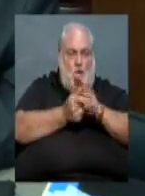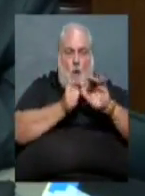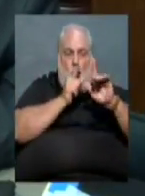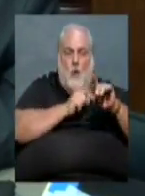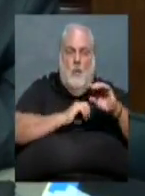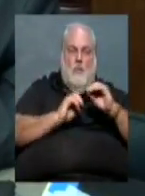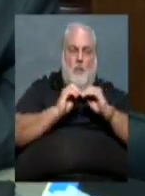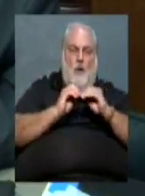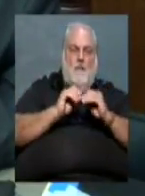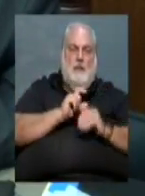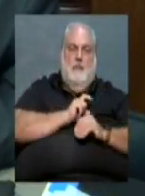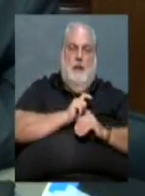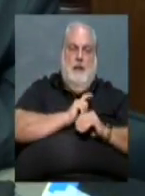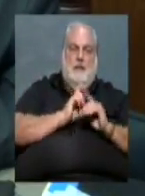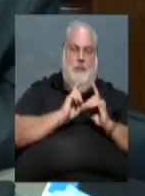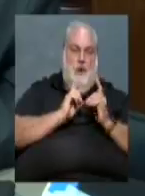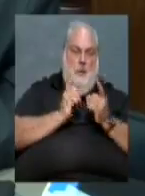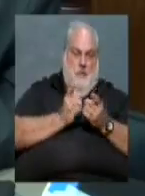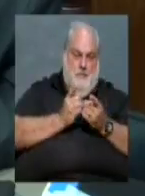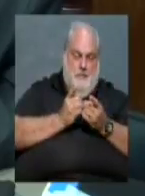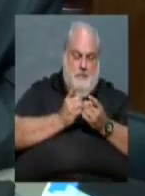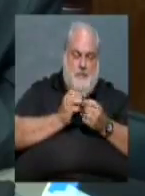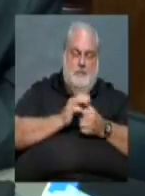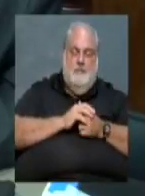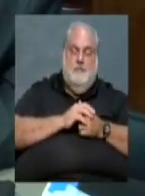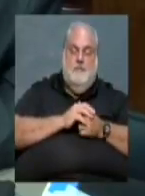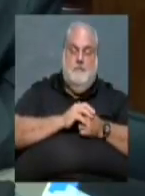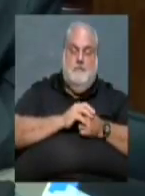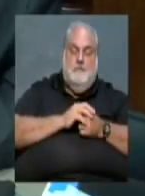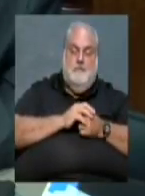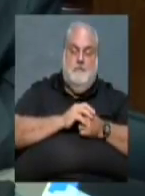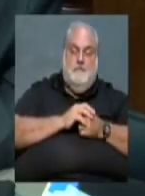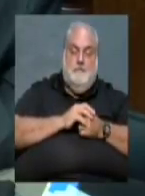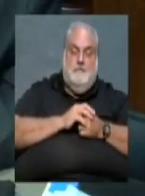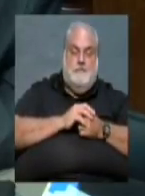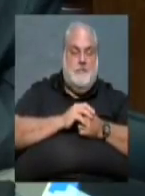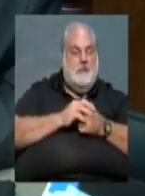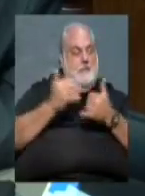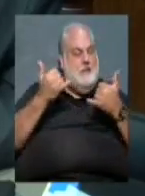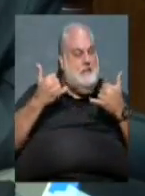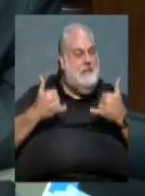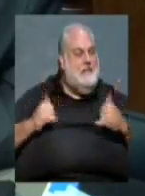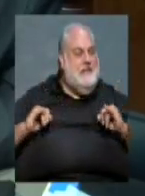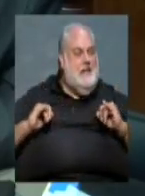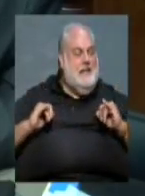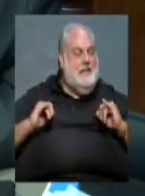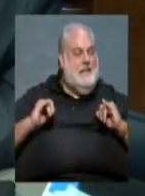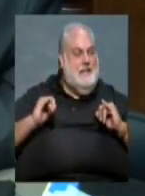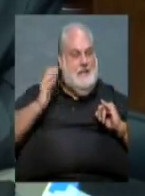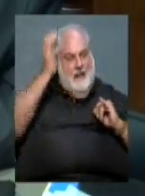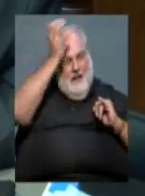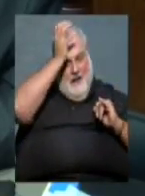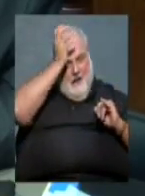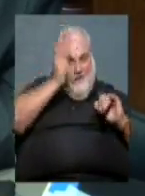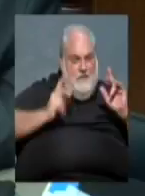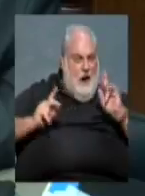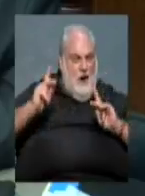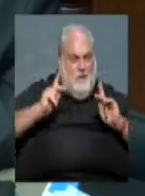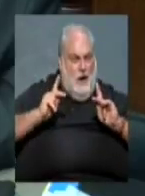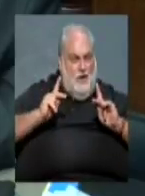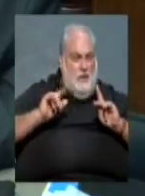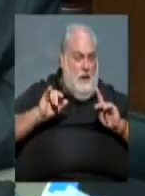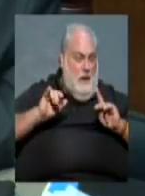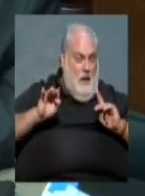What I don't know, and I'll check, you know, because the firefighters, if they're going into a